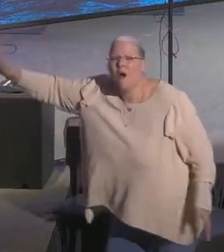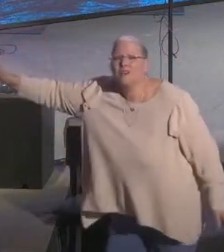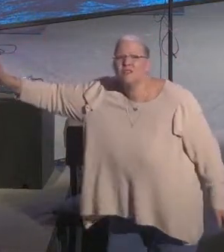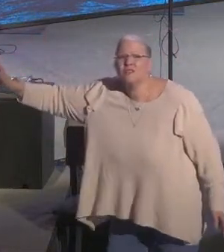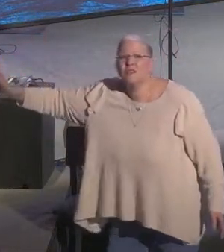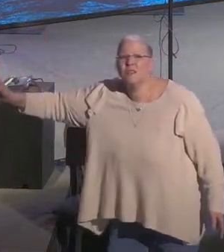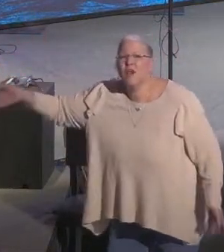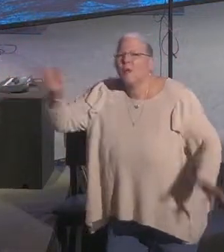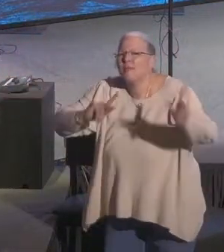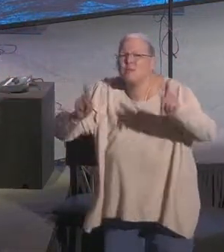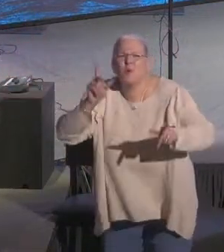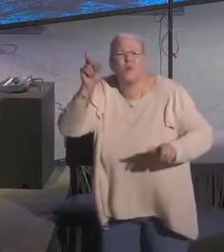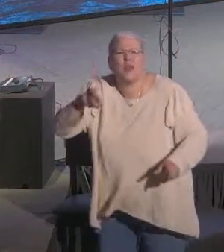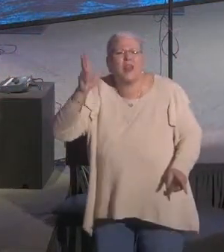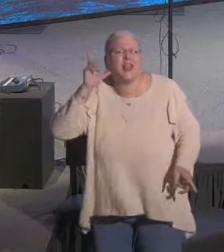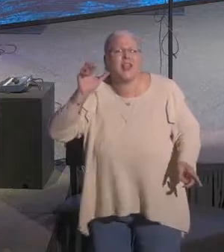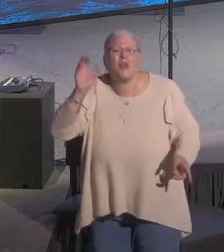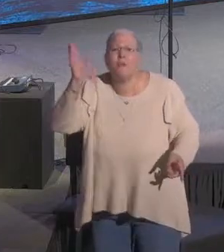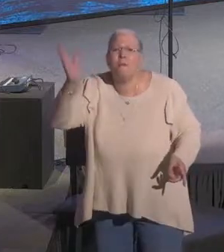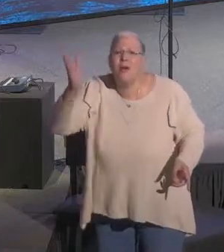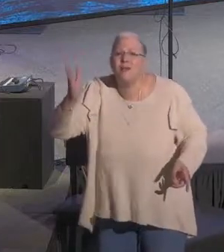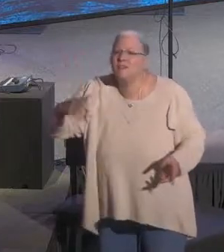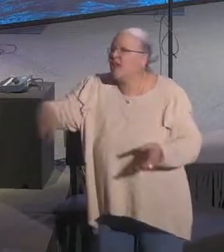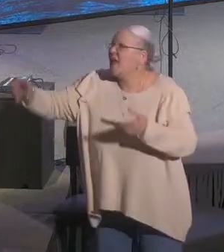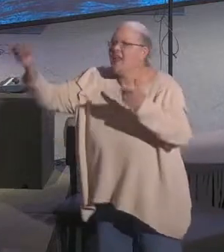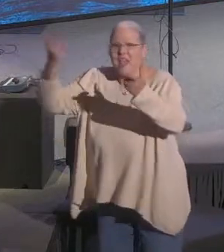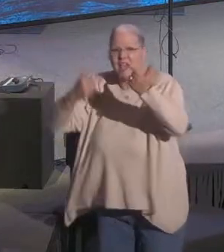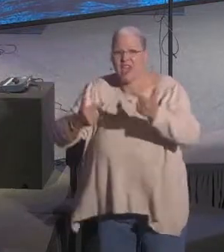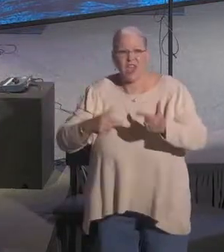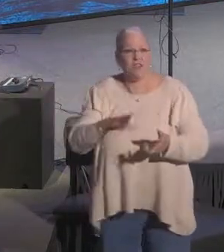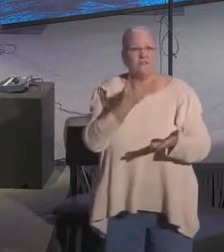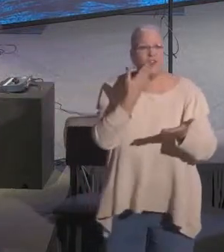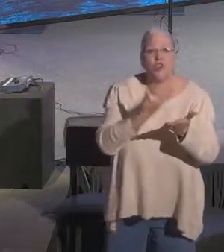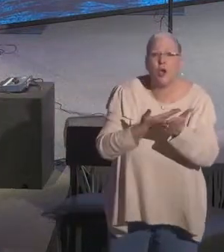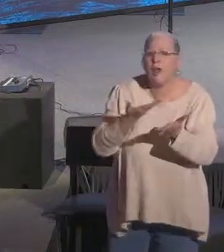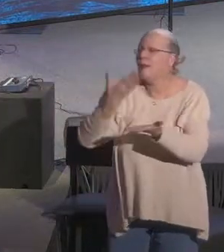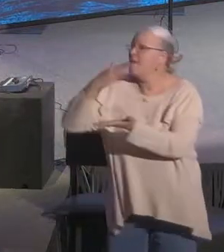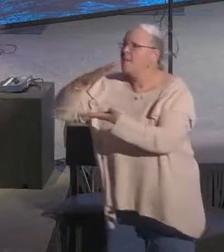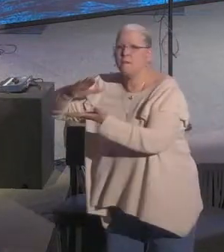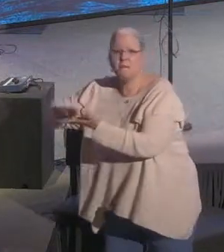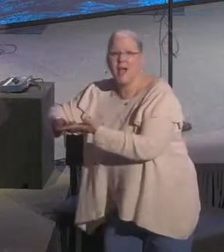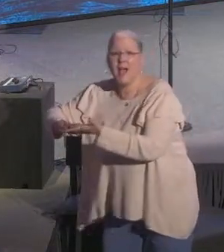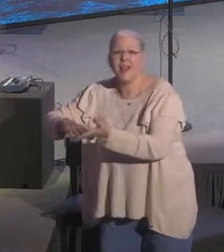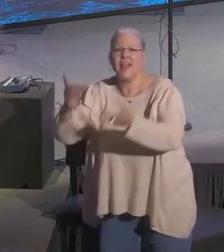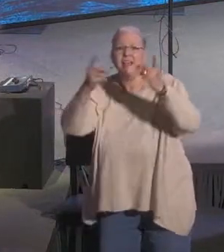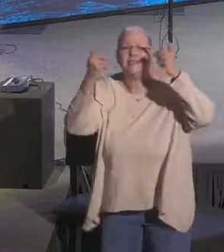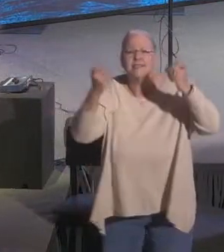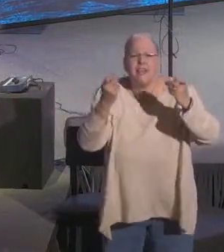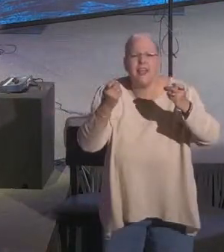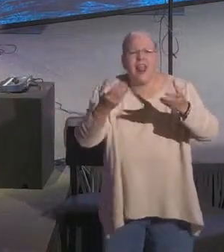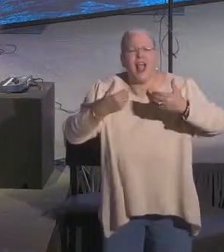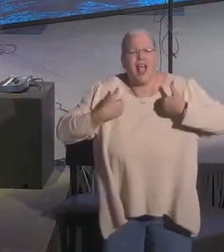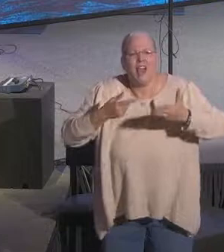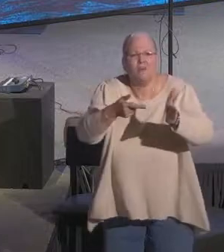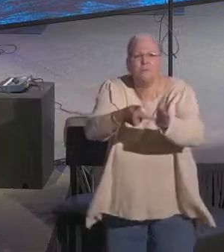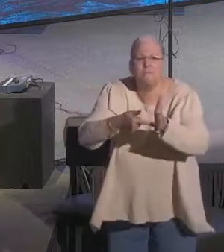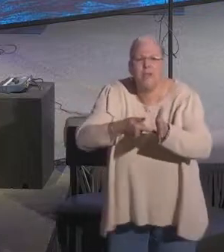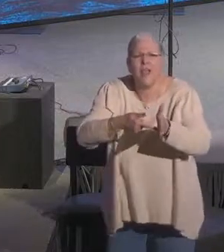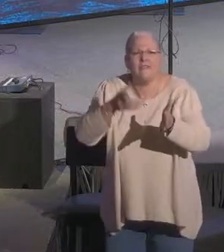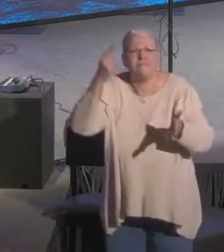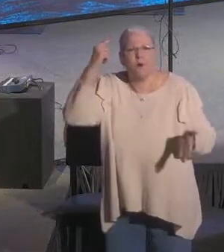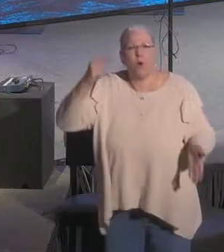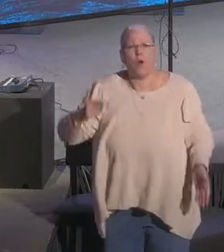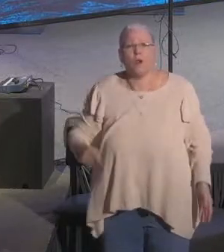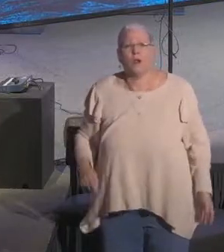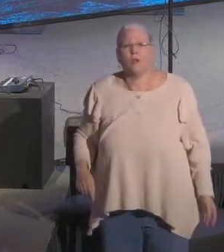People need to hear that message. He came for the just. He came for the unjust. Sin had to be paid for. And